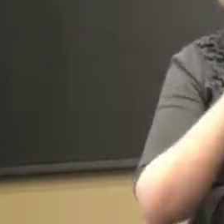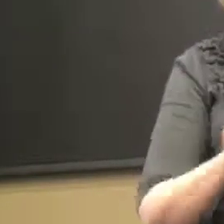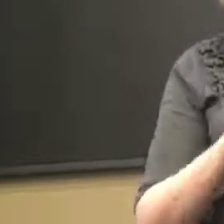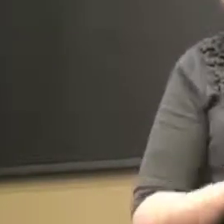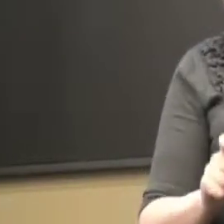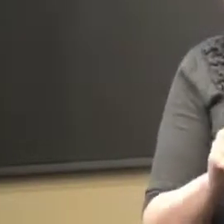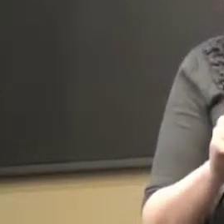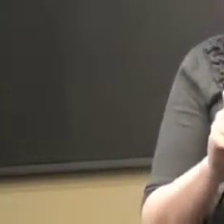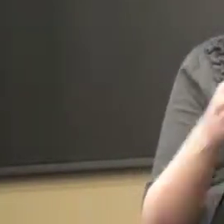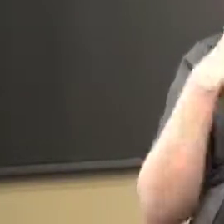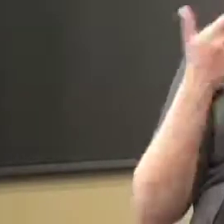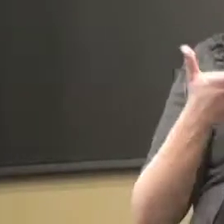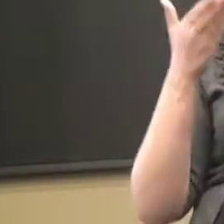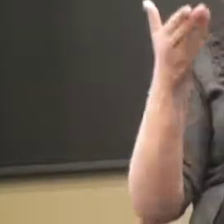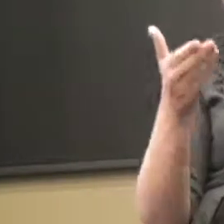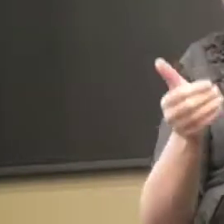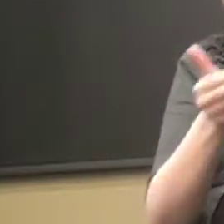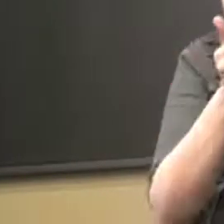was offered student refuses.